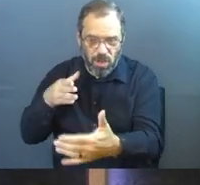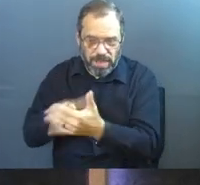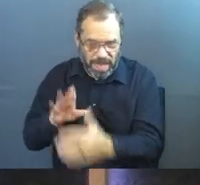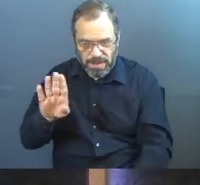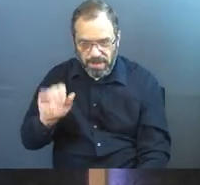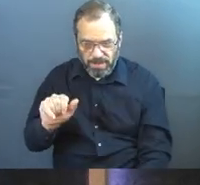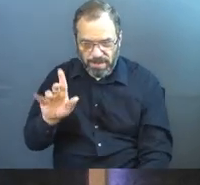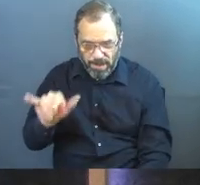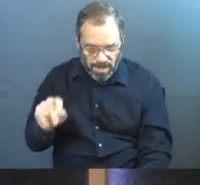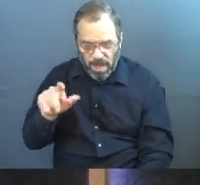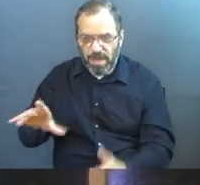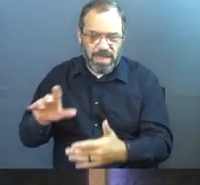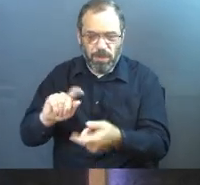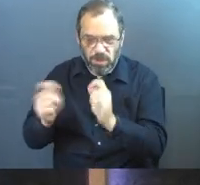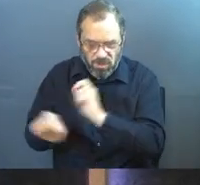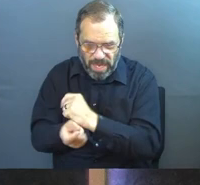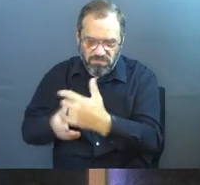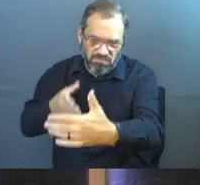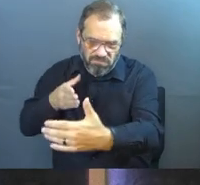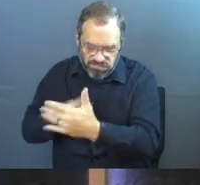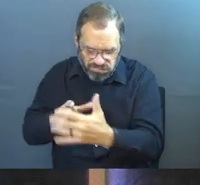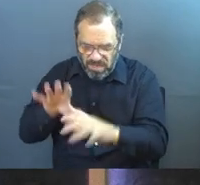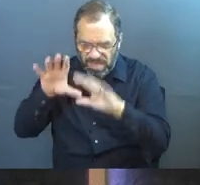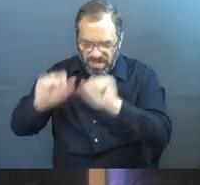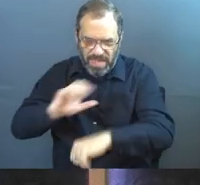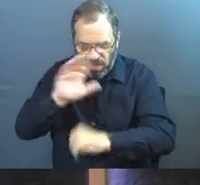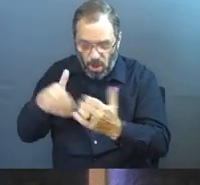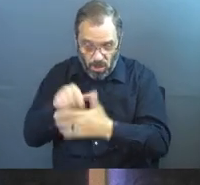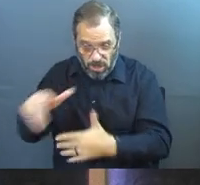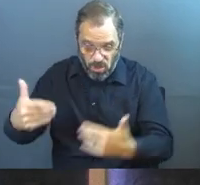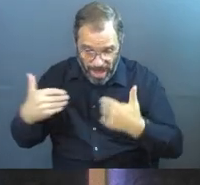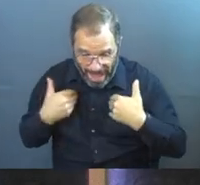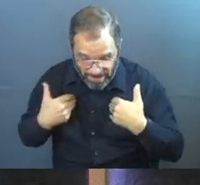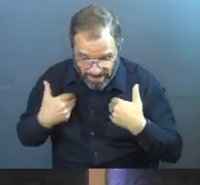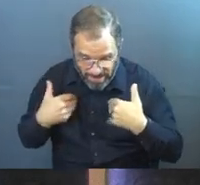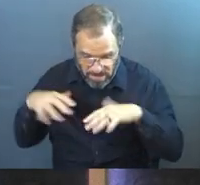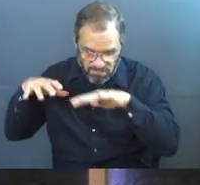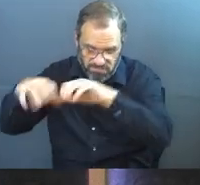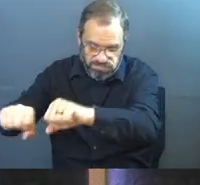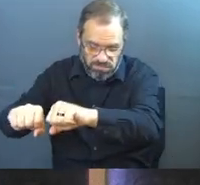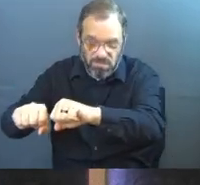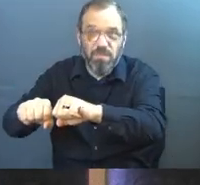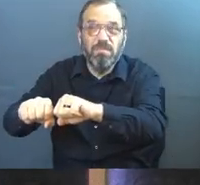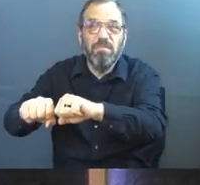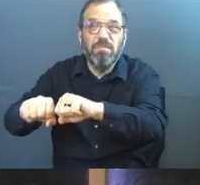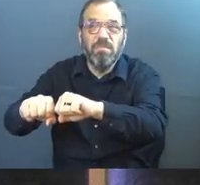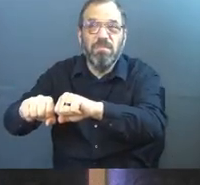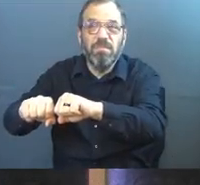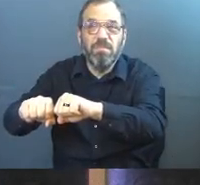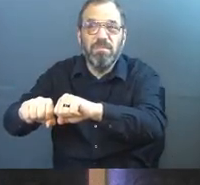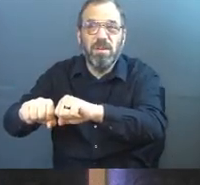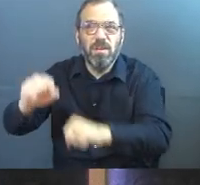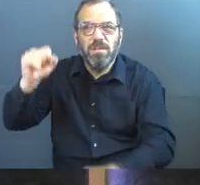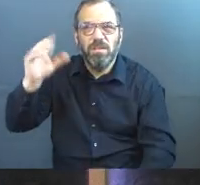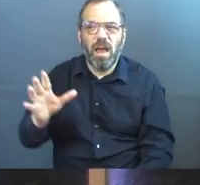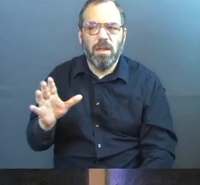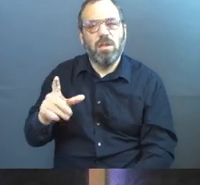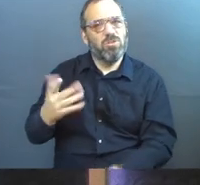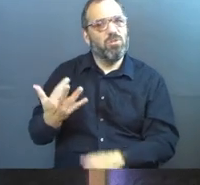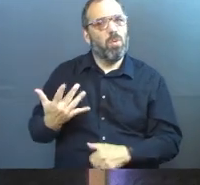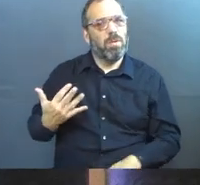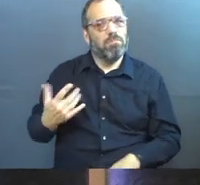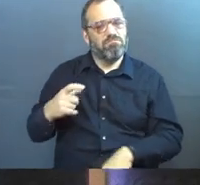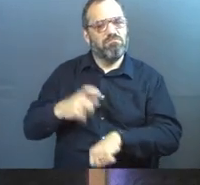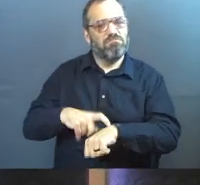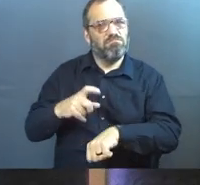you. They will turn on you and they will take all that you have. So God says, just give it time